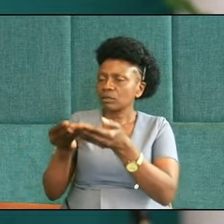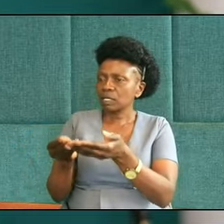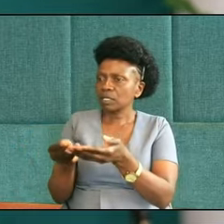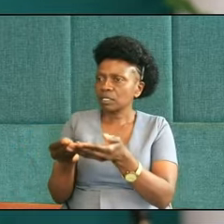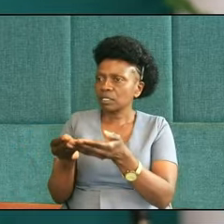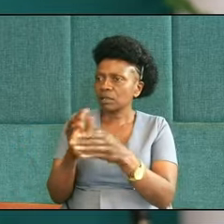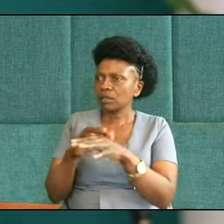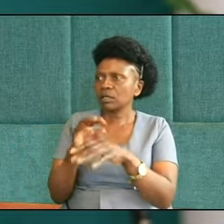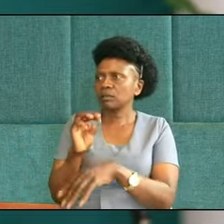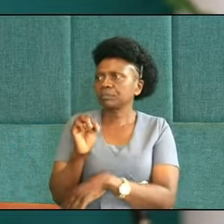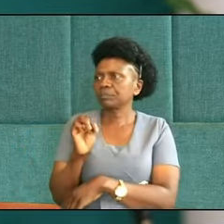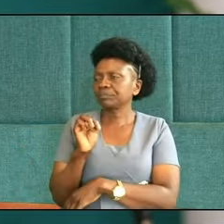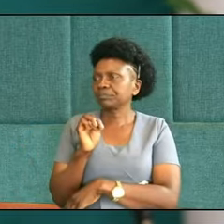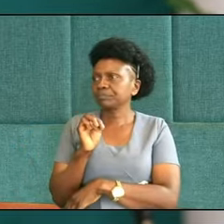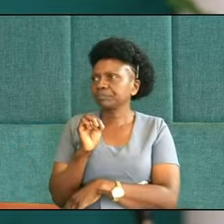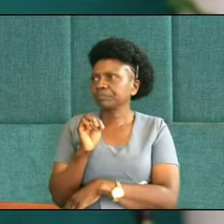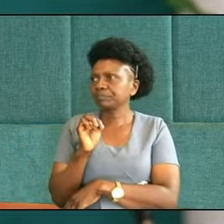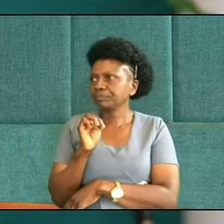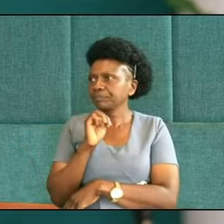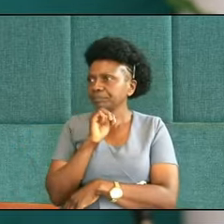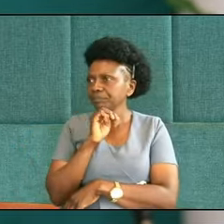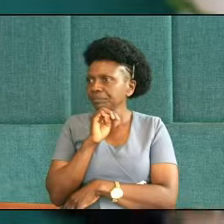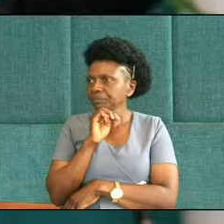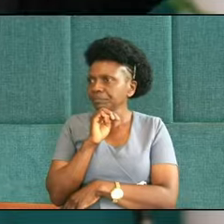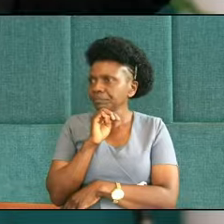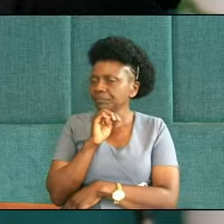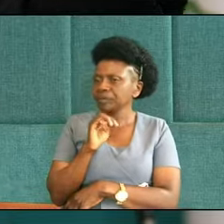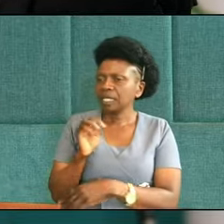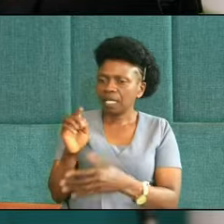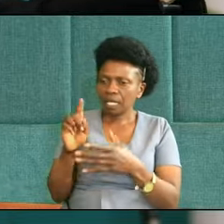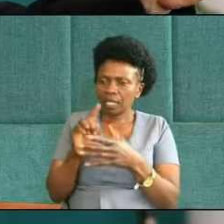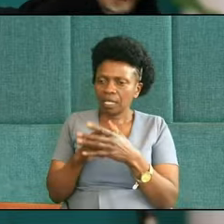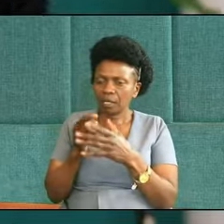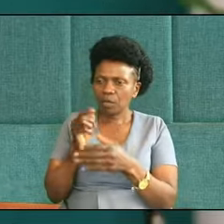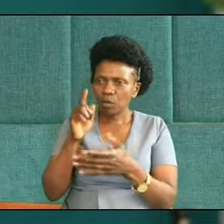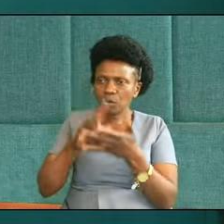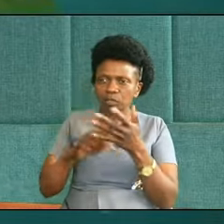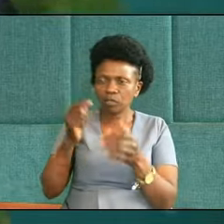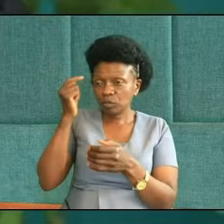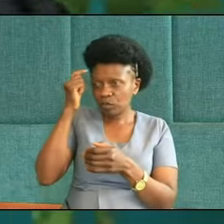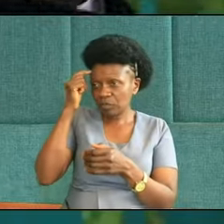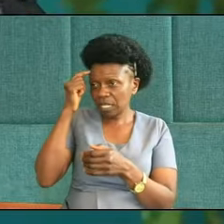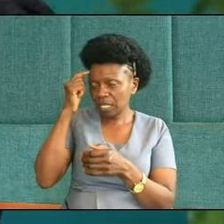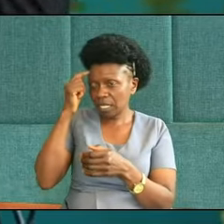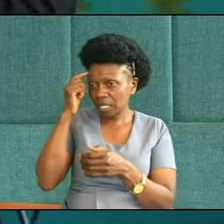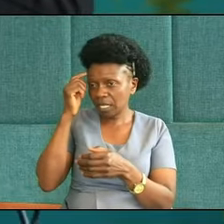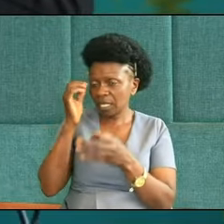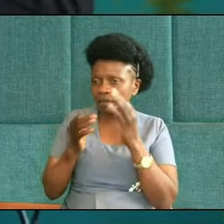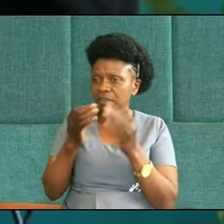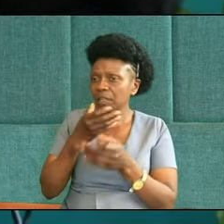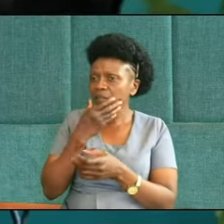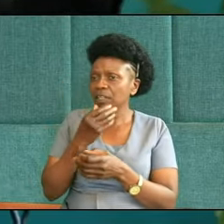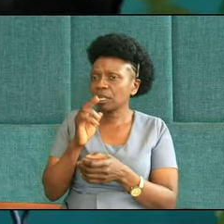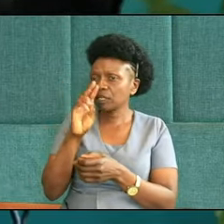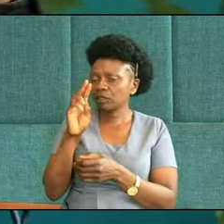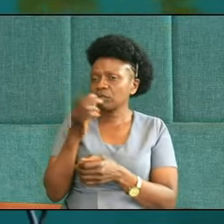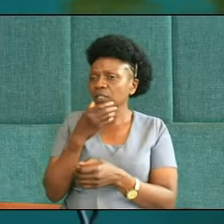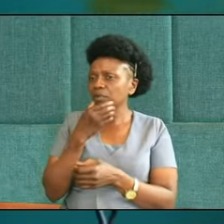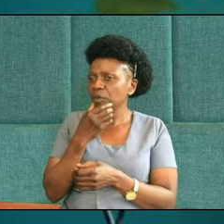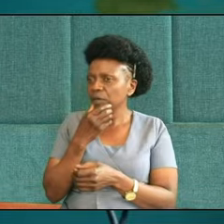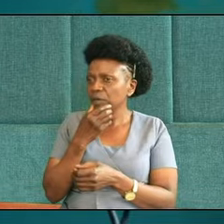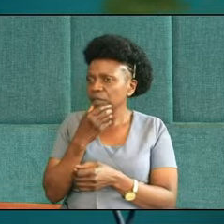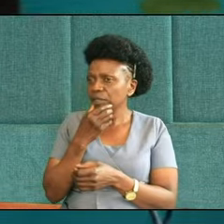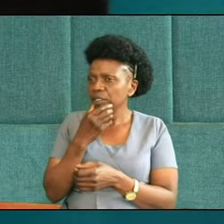saying? You are dead. Are you following that? They honestly believed, the whole family believed that